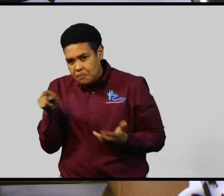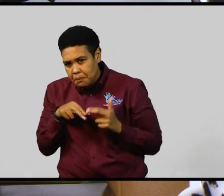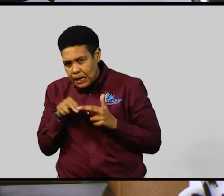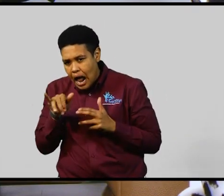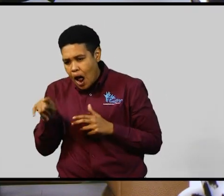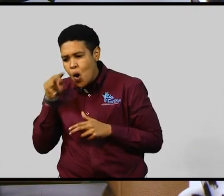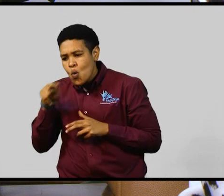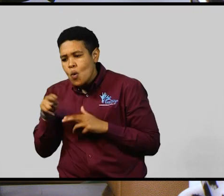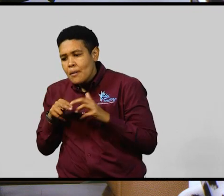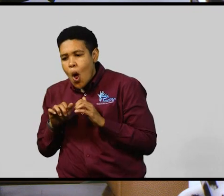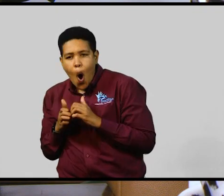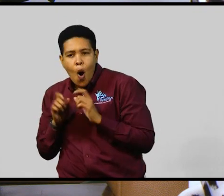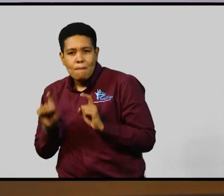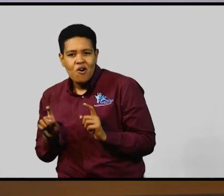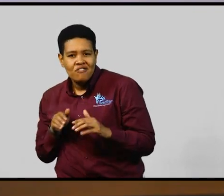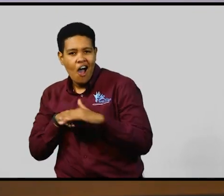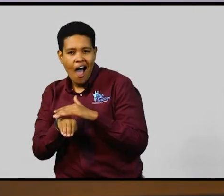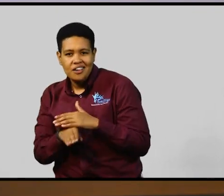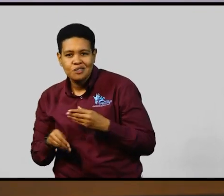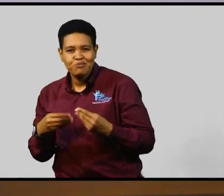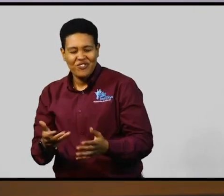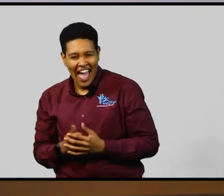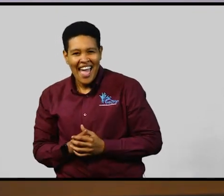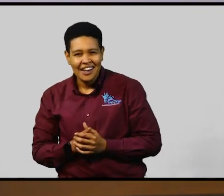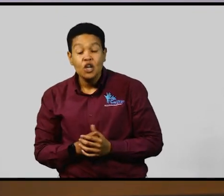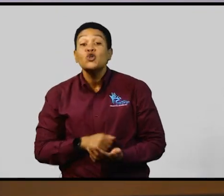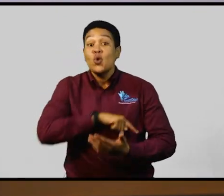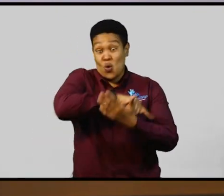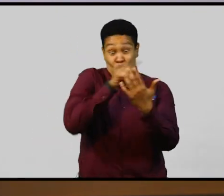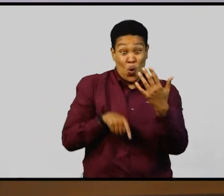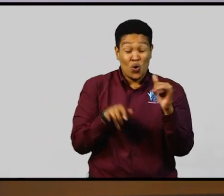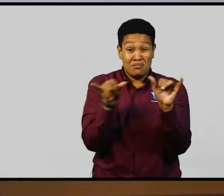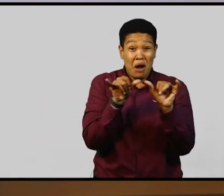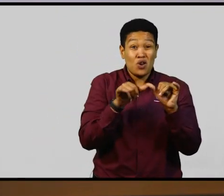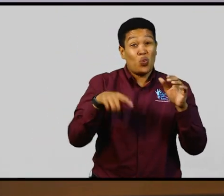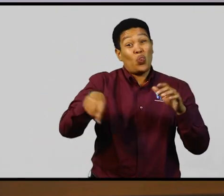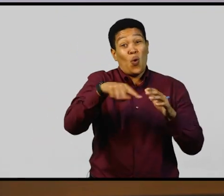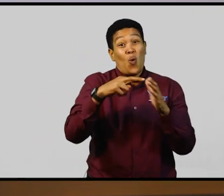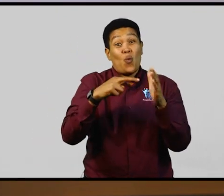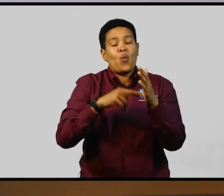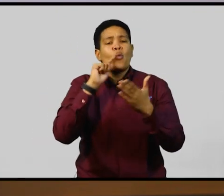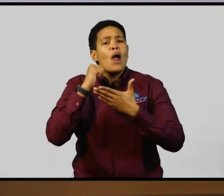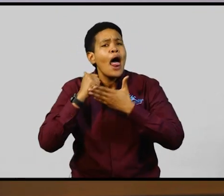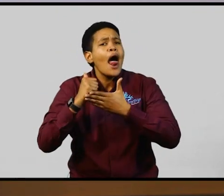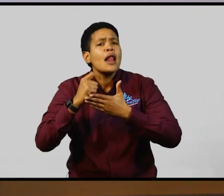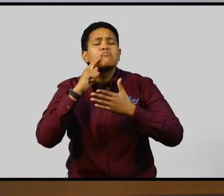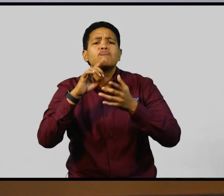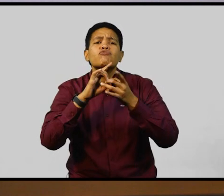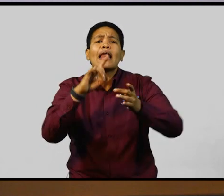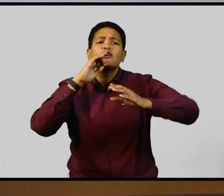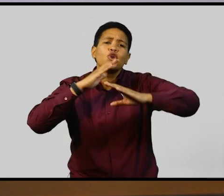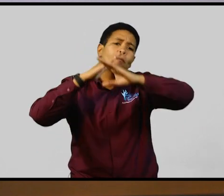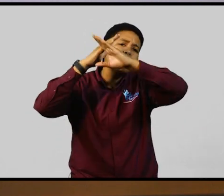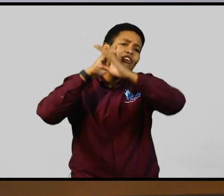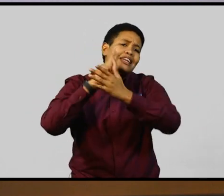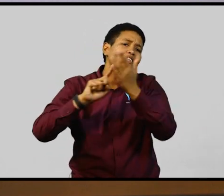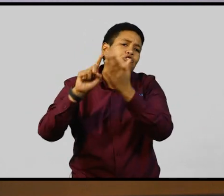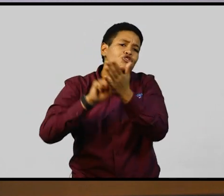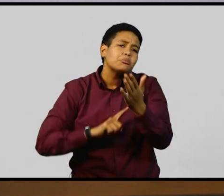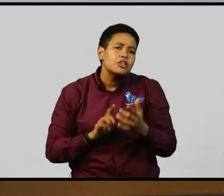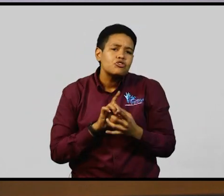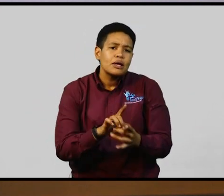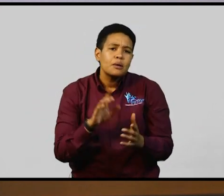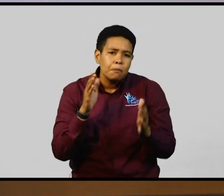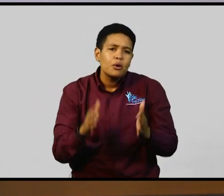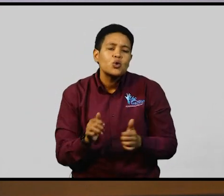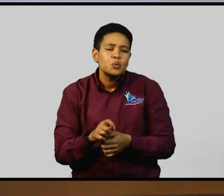those measures are going to be helping in terms of preventing discrimination against persons with